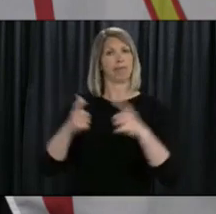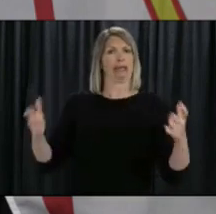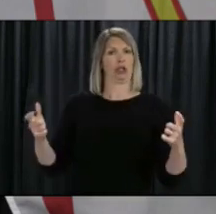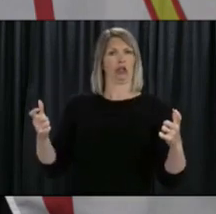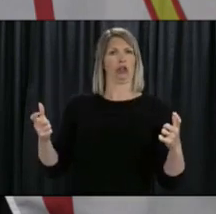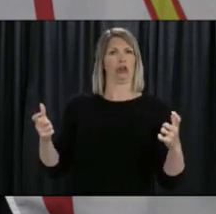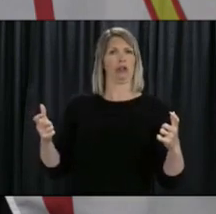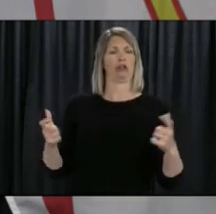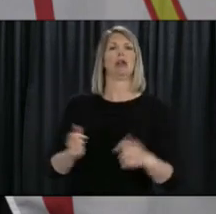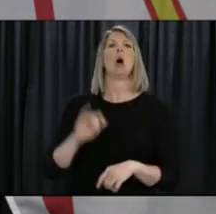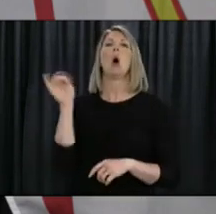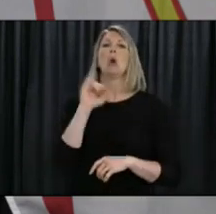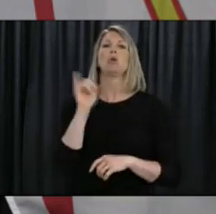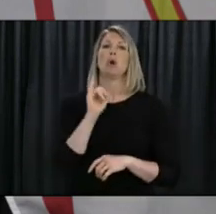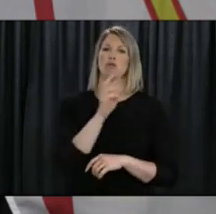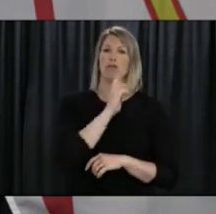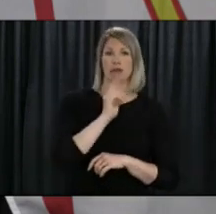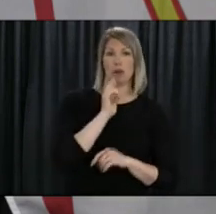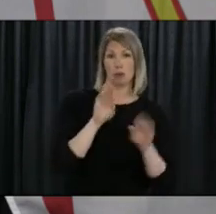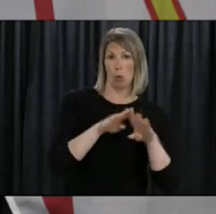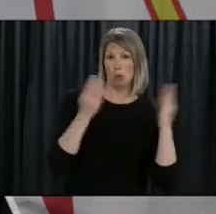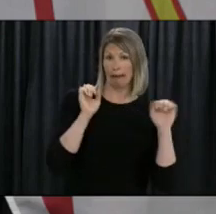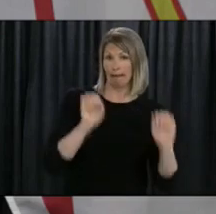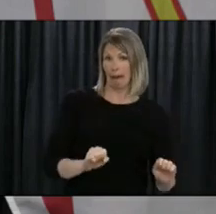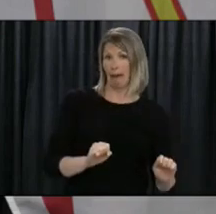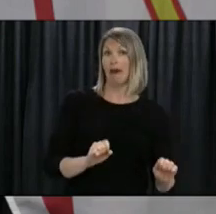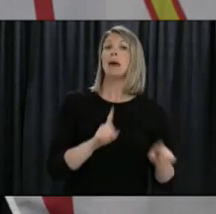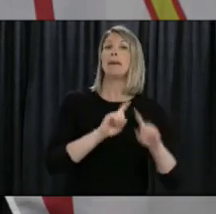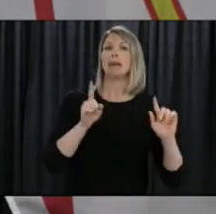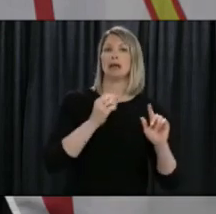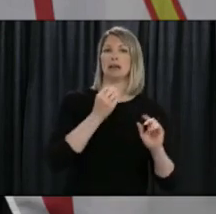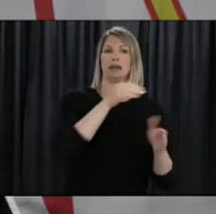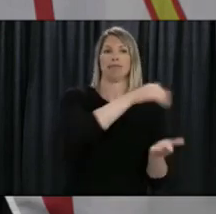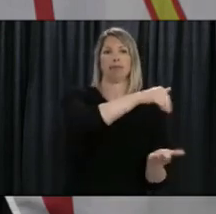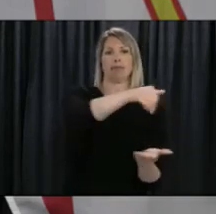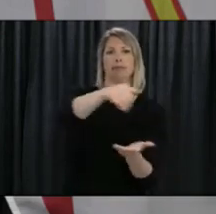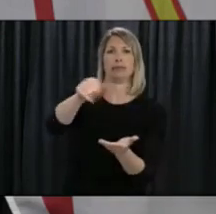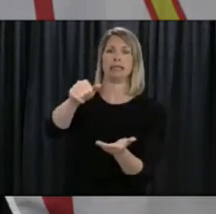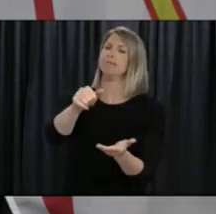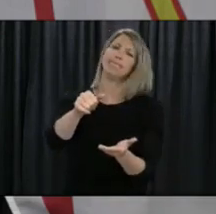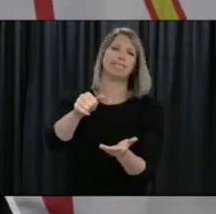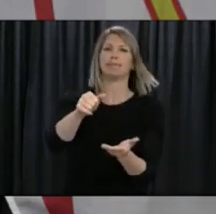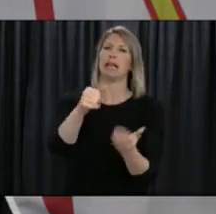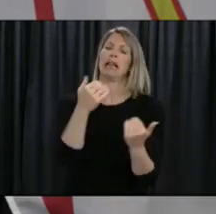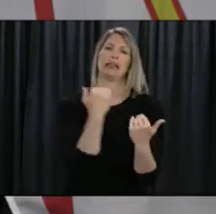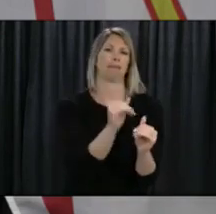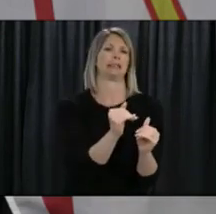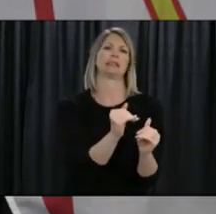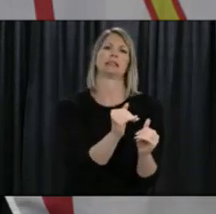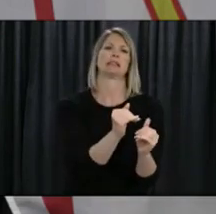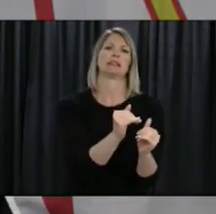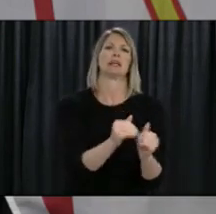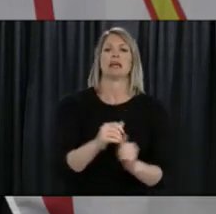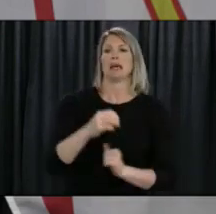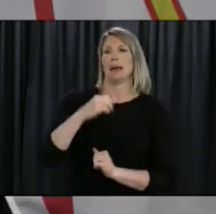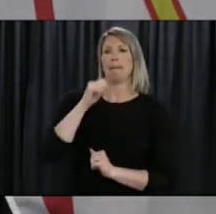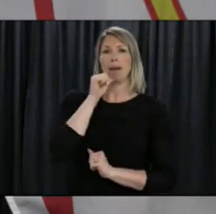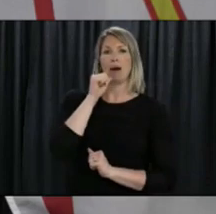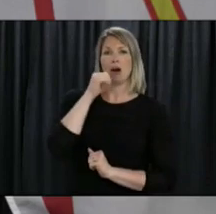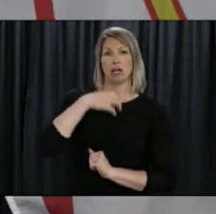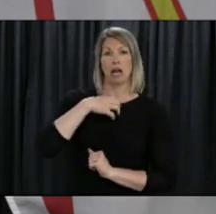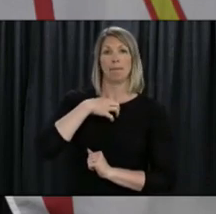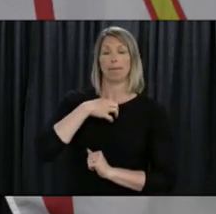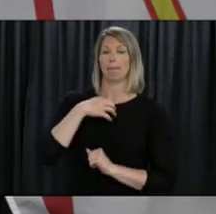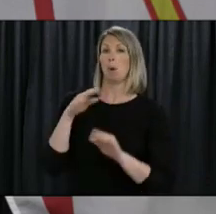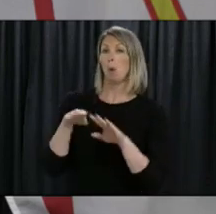occupancy, and buffets remain prohibited. Bars, lounges, and cinemas will remain closed. For more